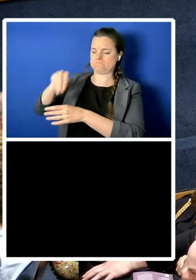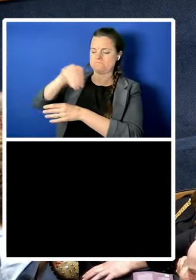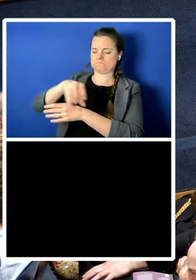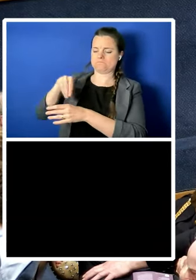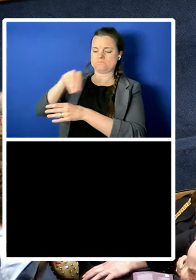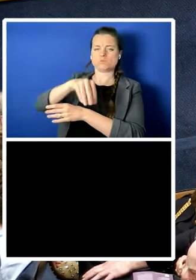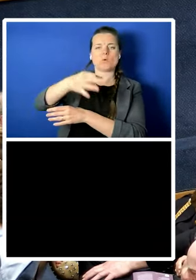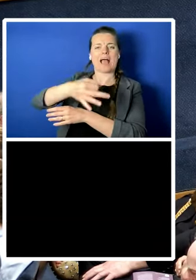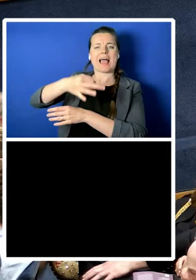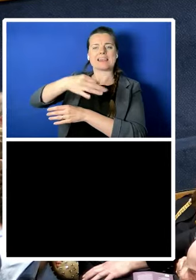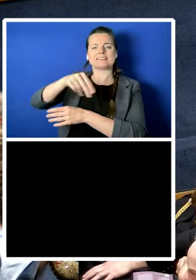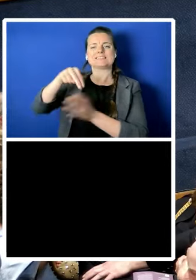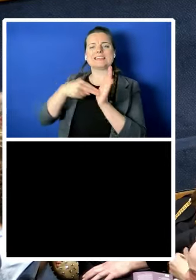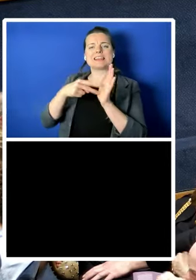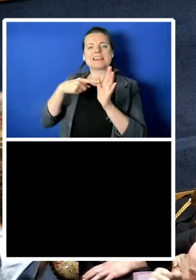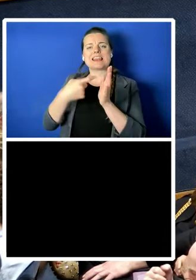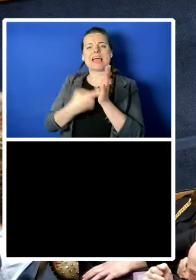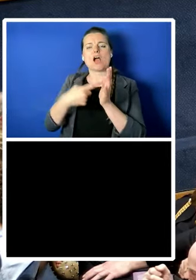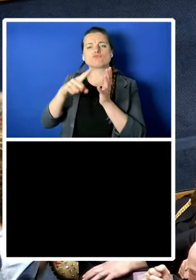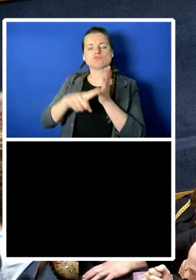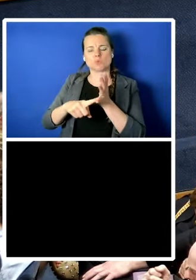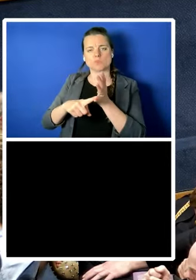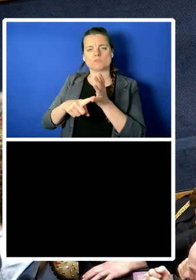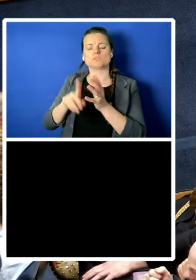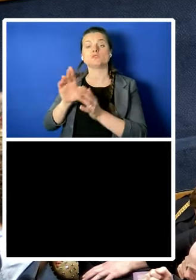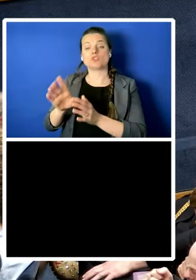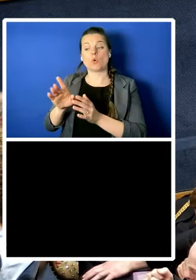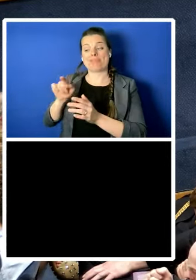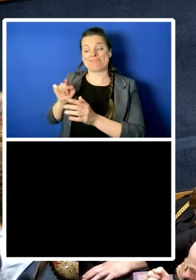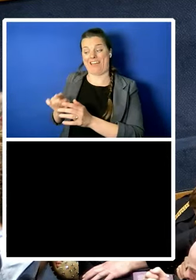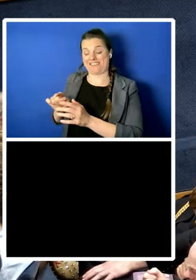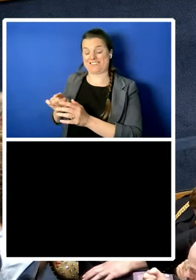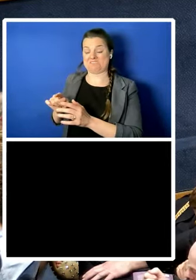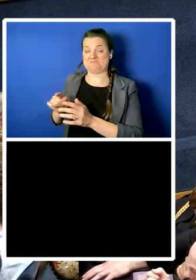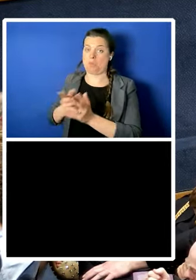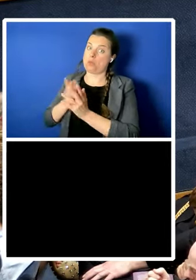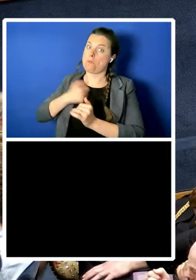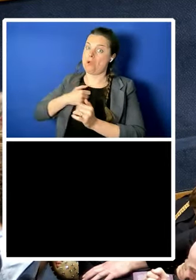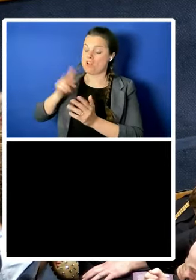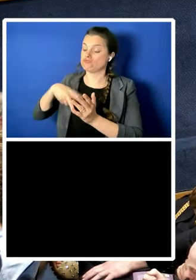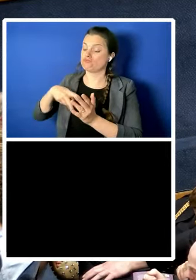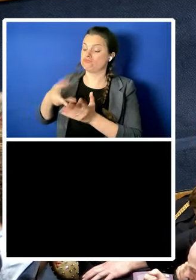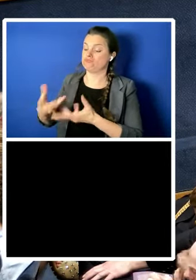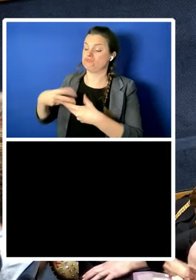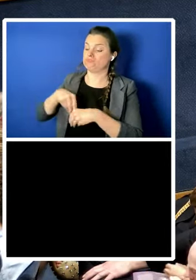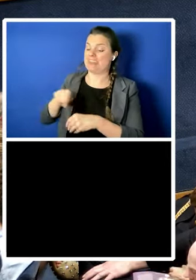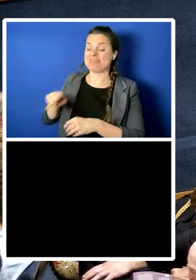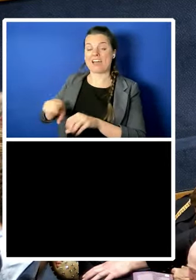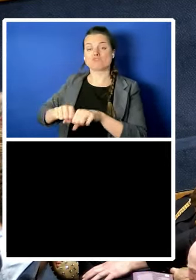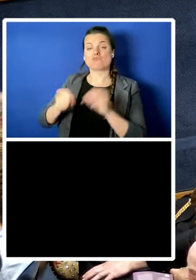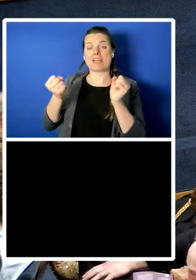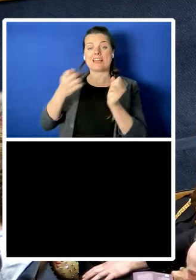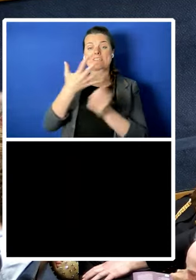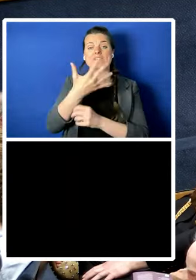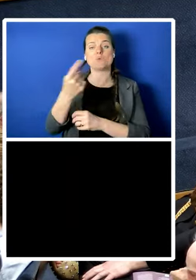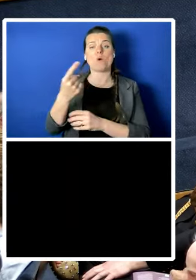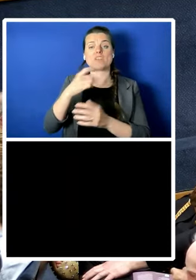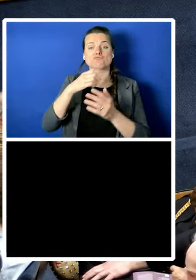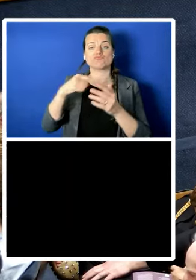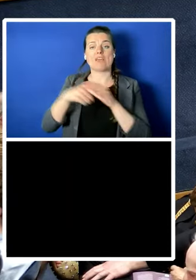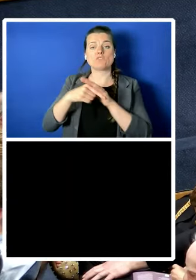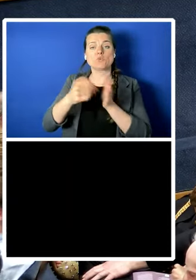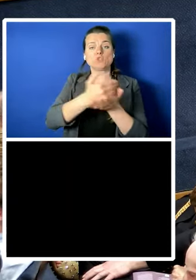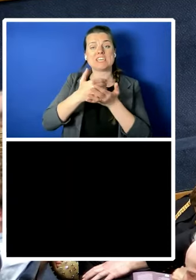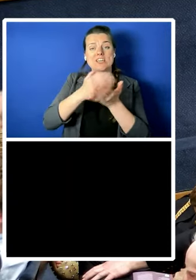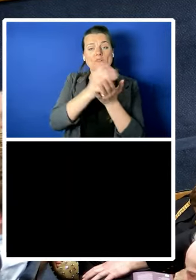that is already at least in my reading a violation of the the 51 refugee convention and yet it doesn't seem like any of